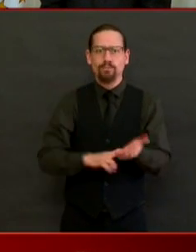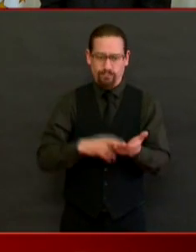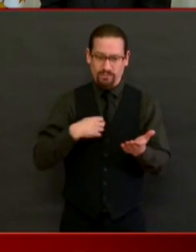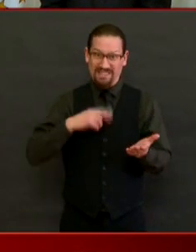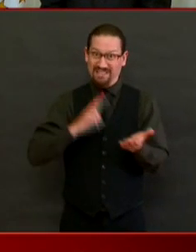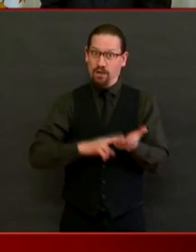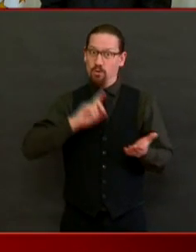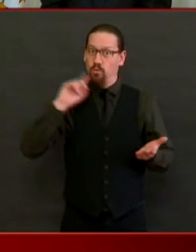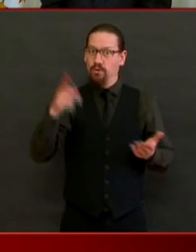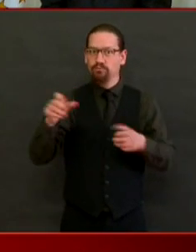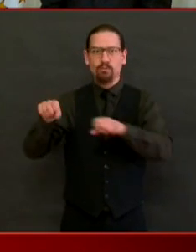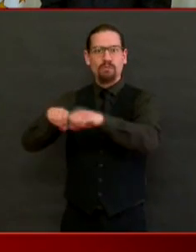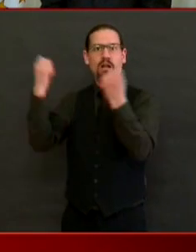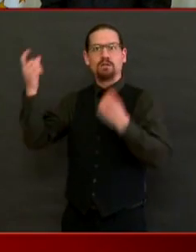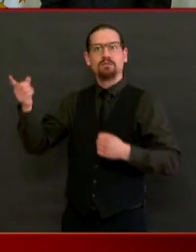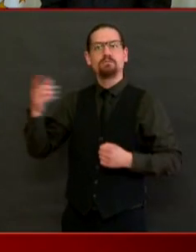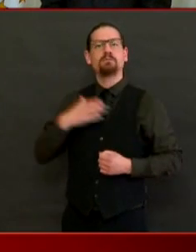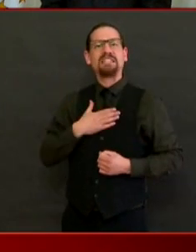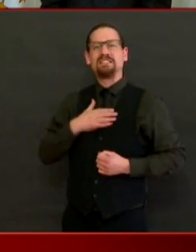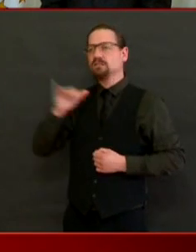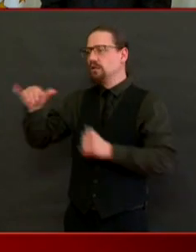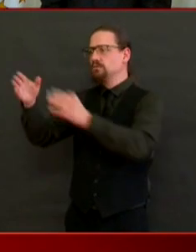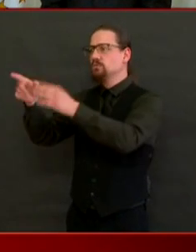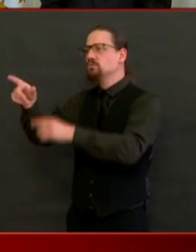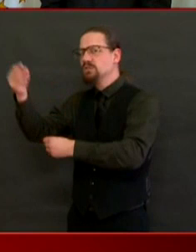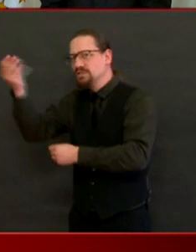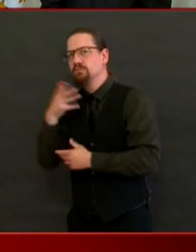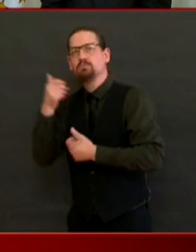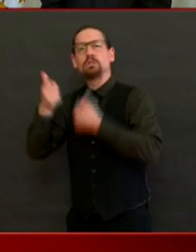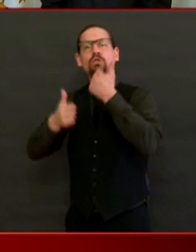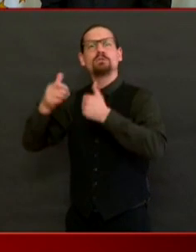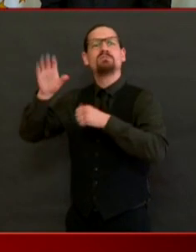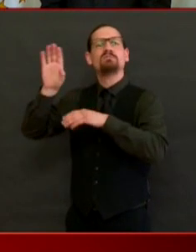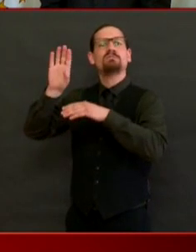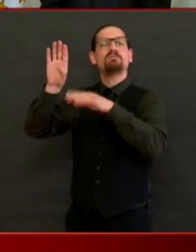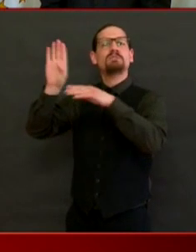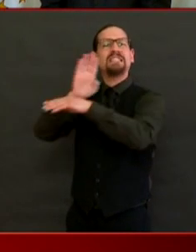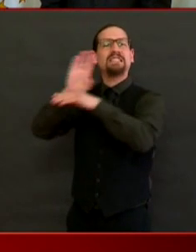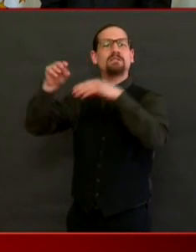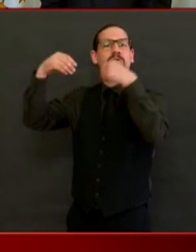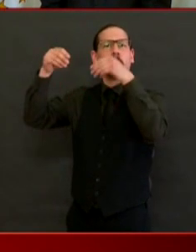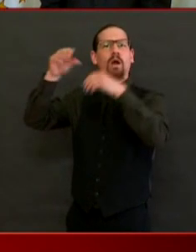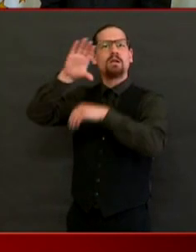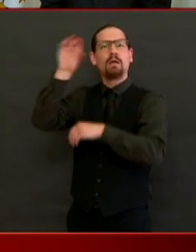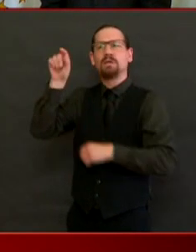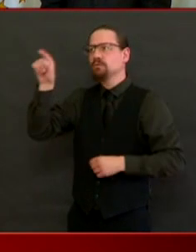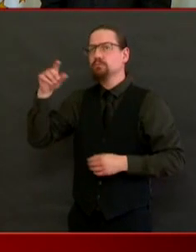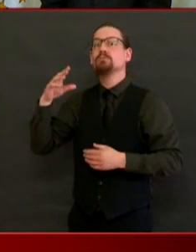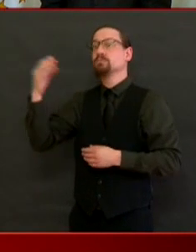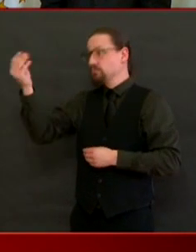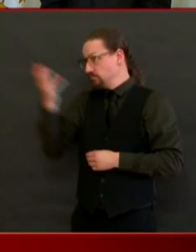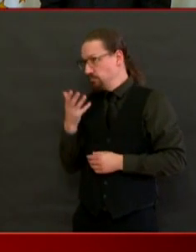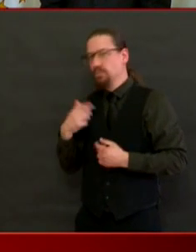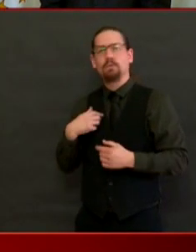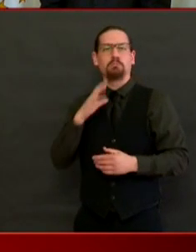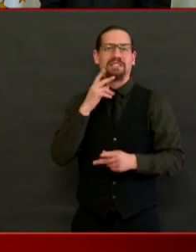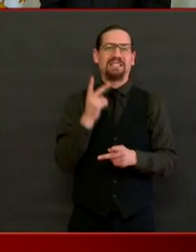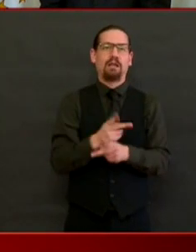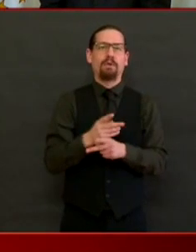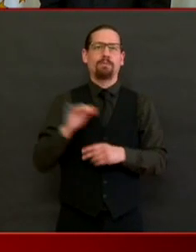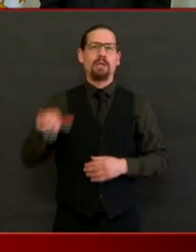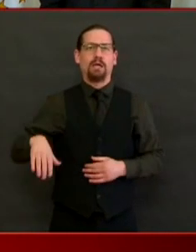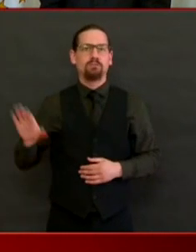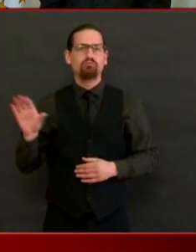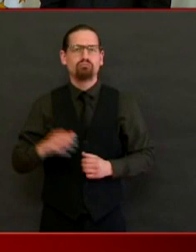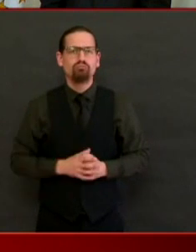The next question is from Tanya Signori of the RI Echo. Loans are a good thing. However, some small businesses may need more of a